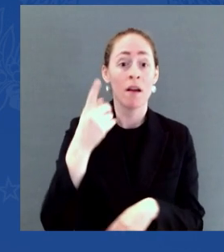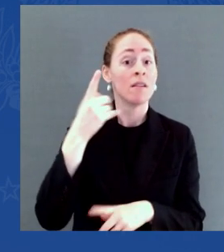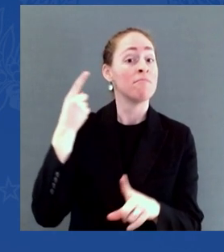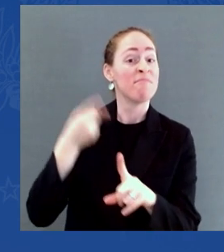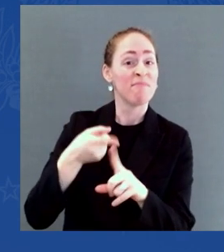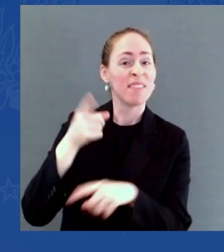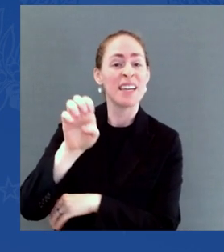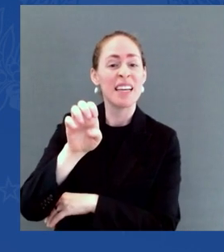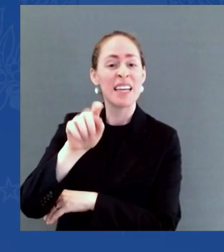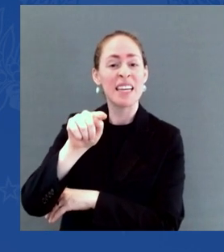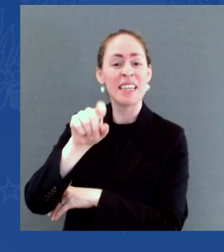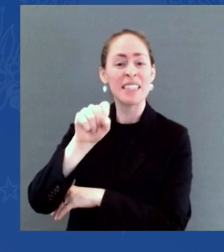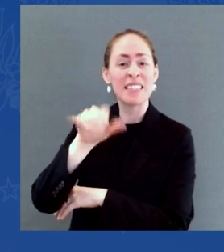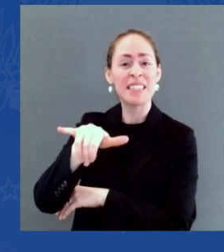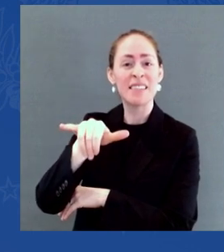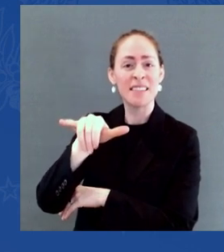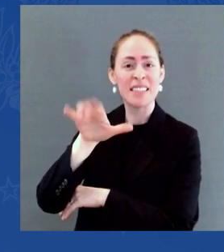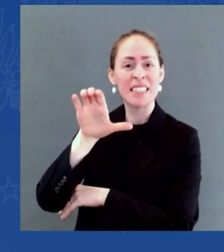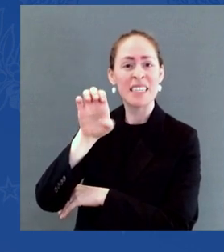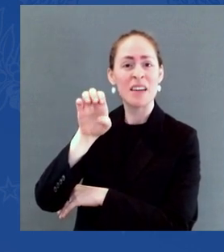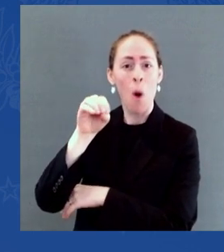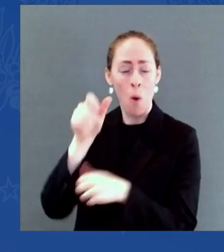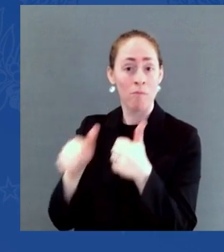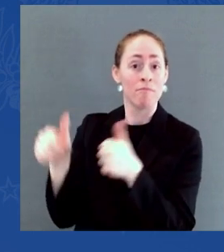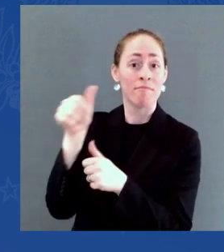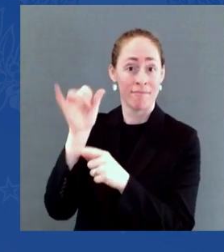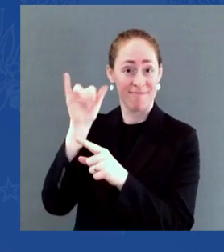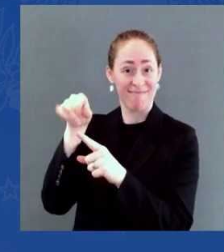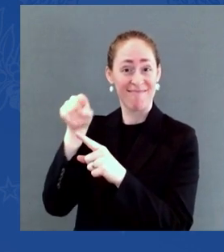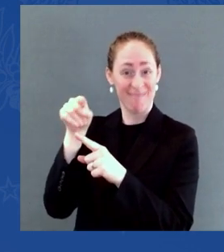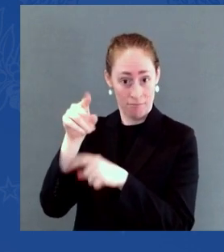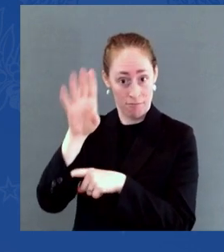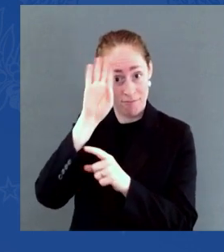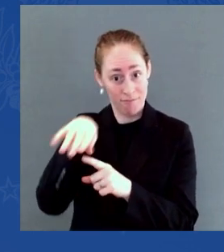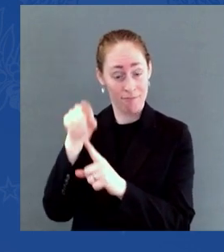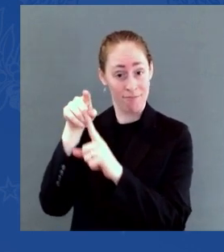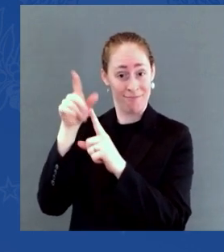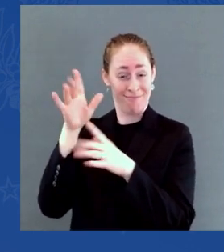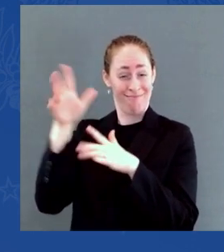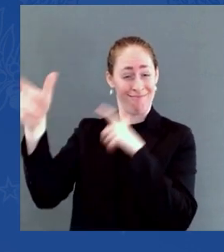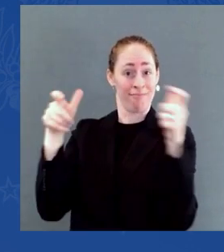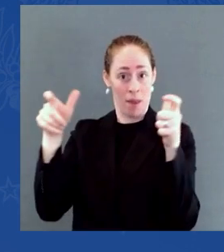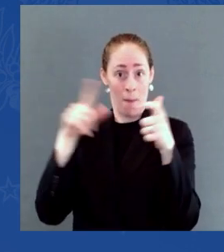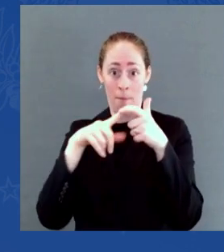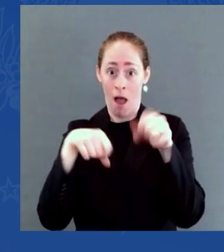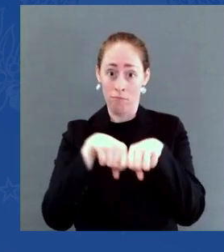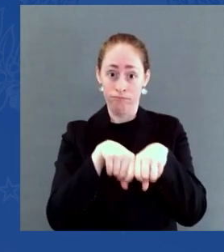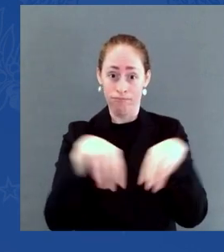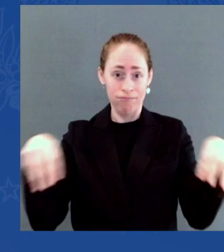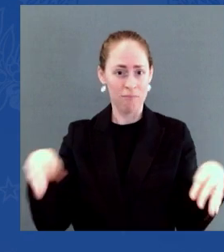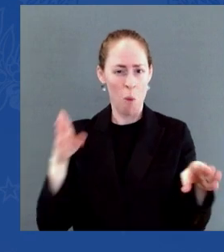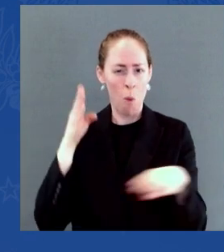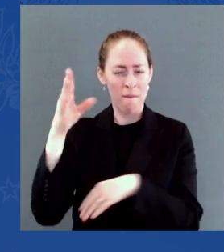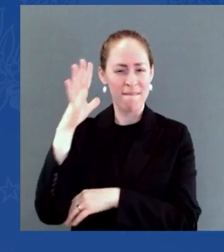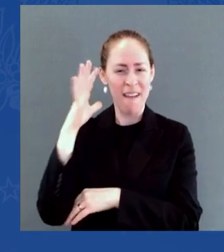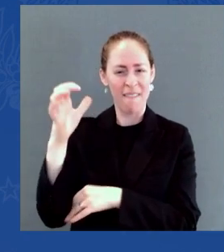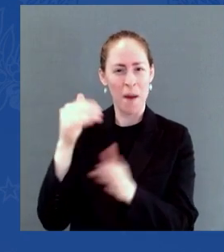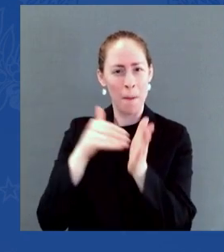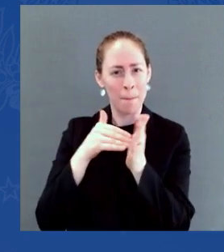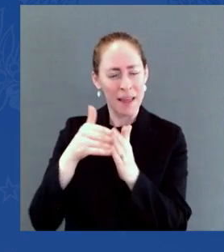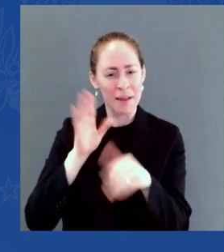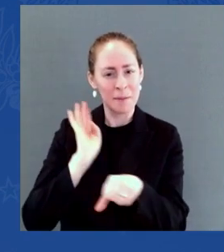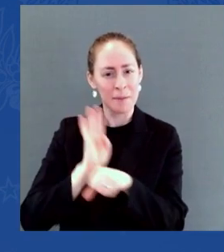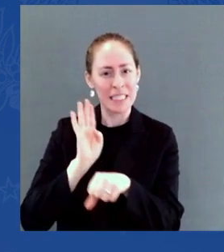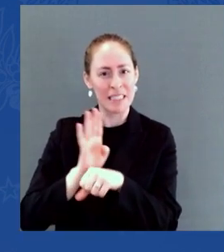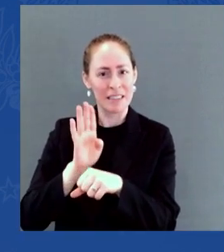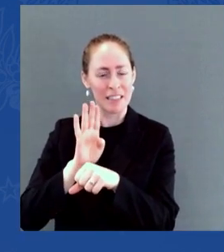He told me, and I quote, our save rate data says they are less concerned about supply chain challenges this